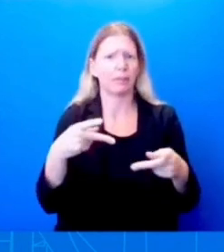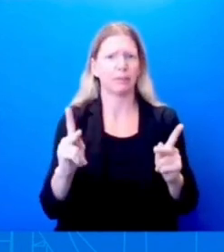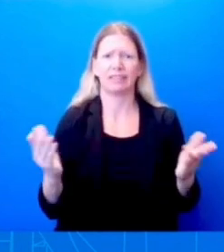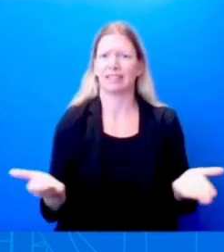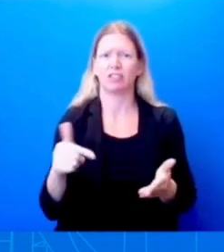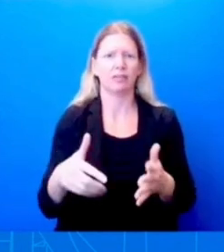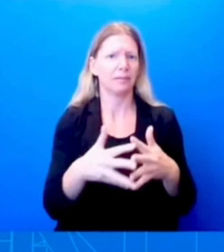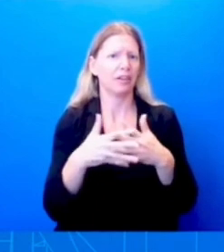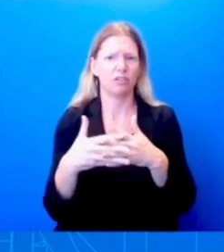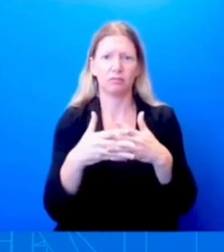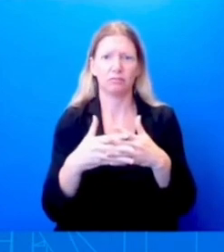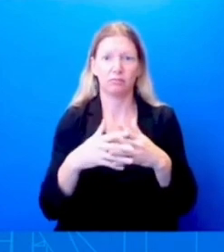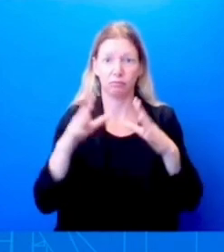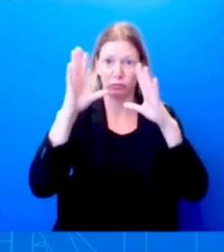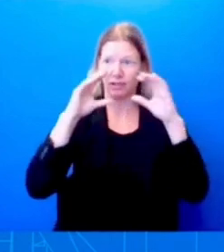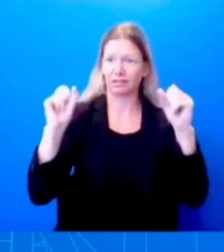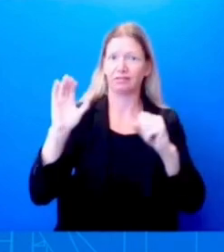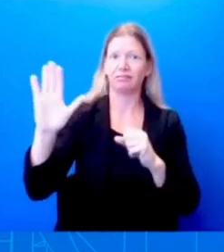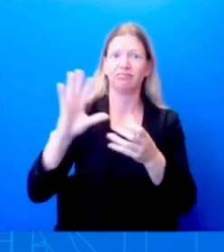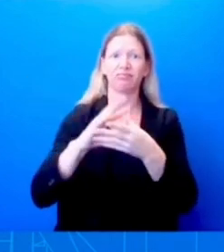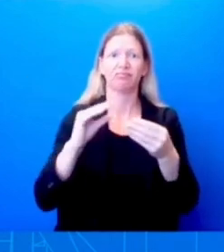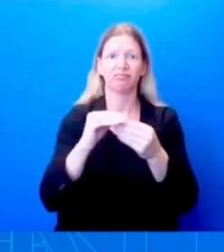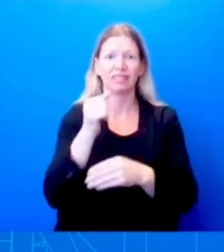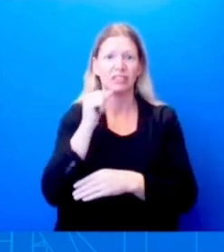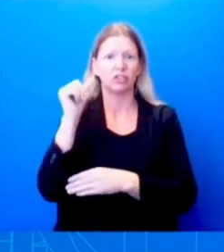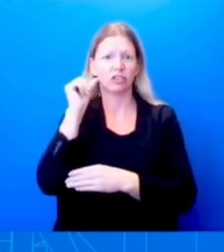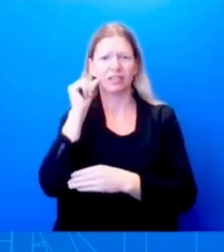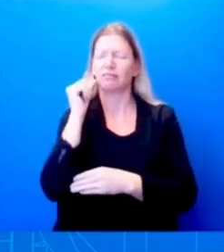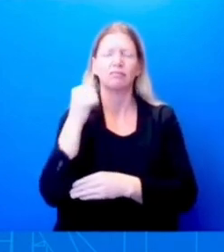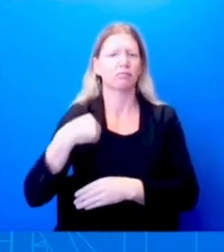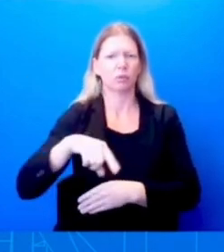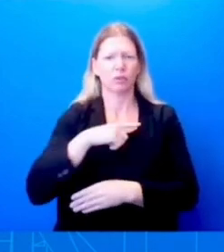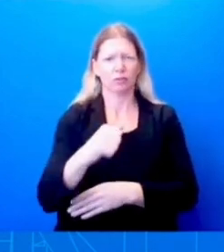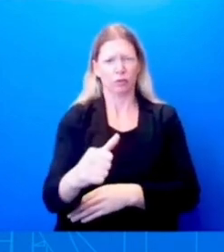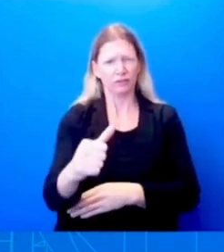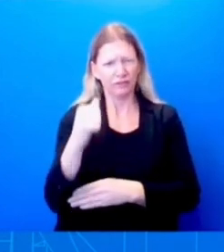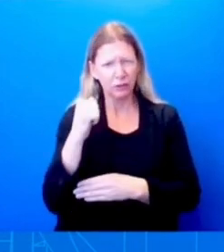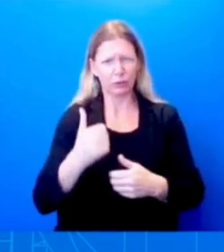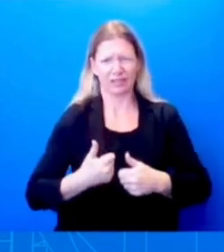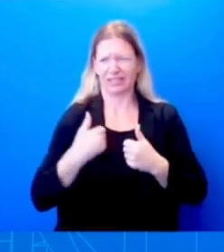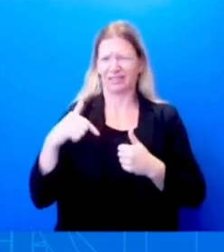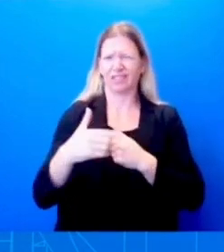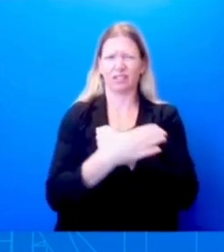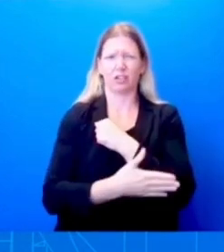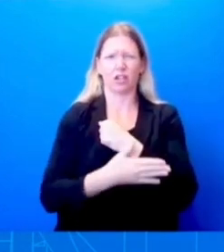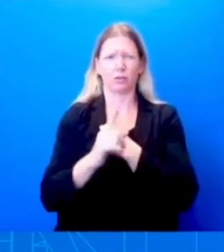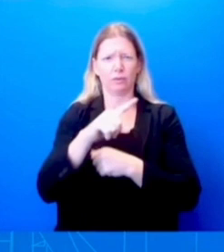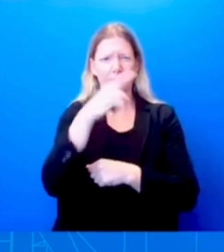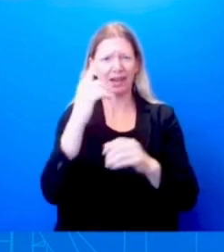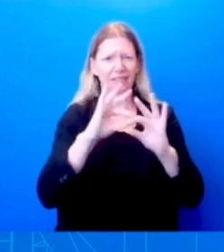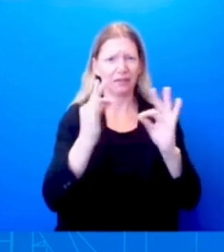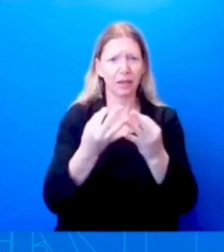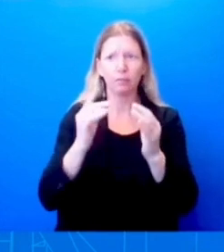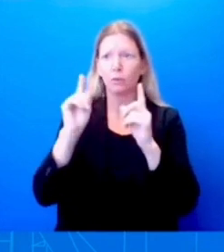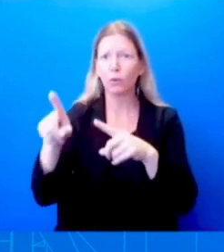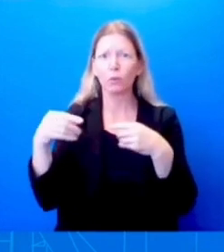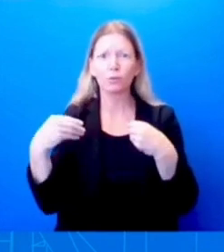refuse to live in a country where black families going to the store or black students going to school